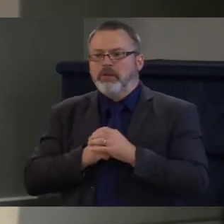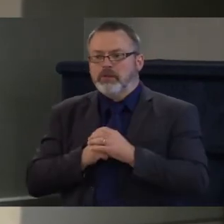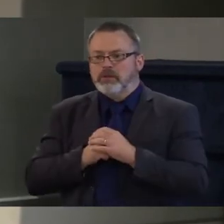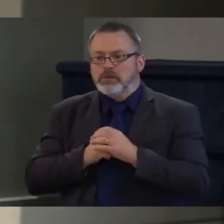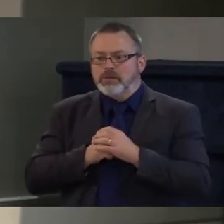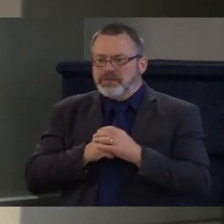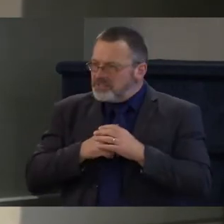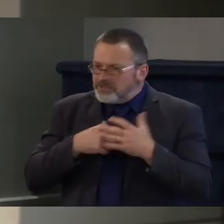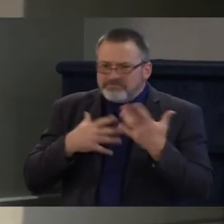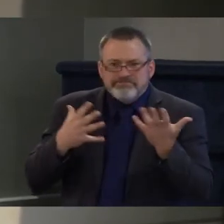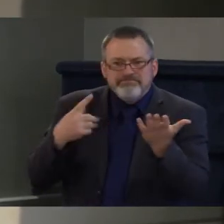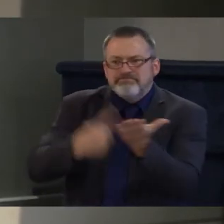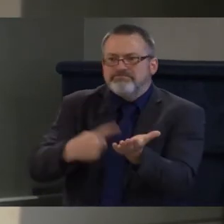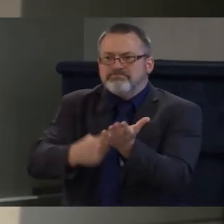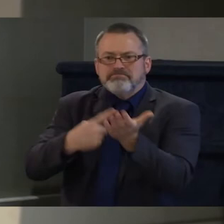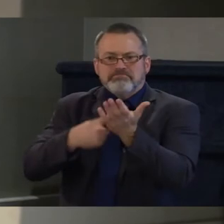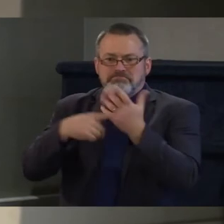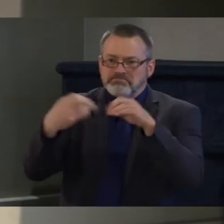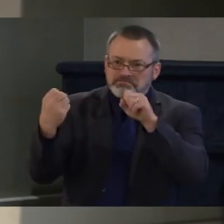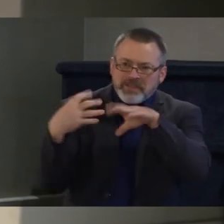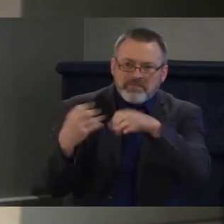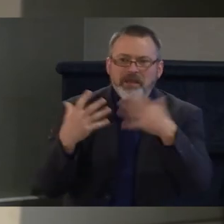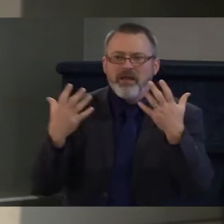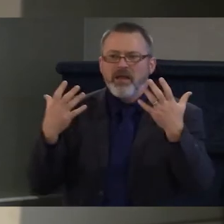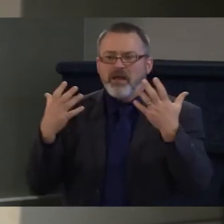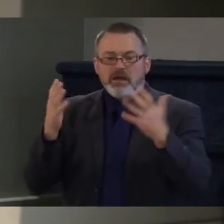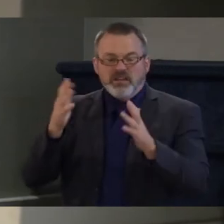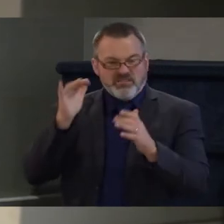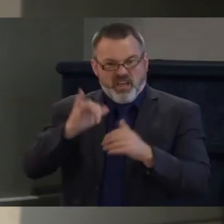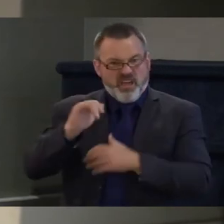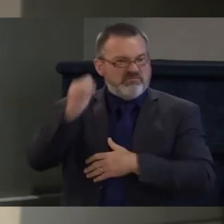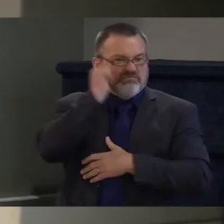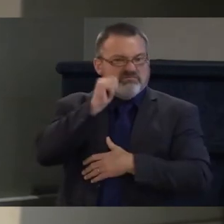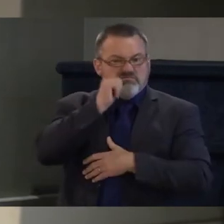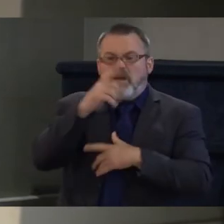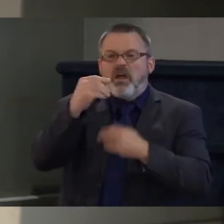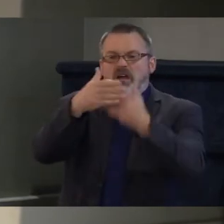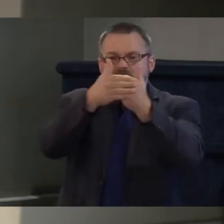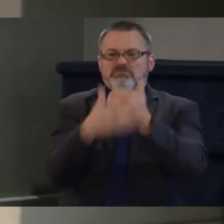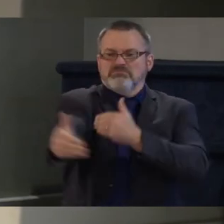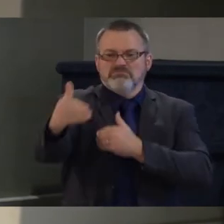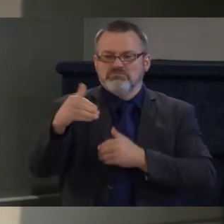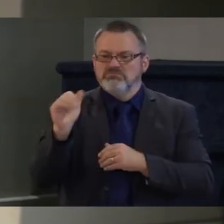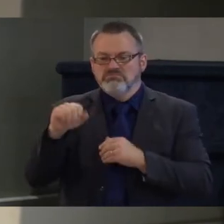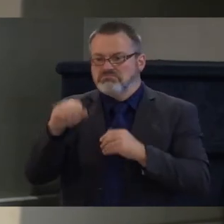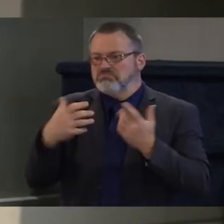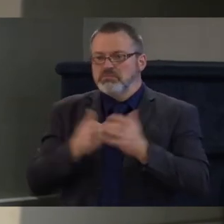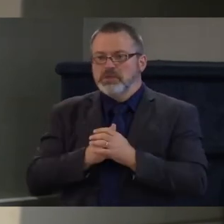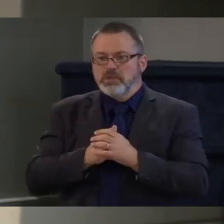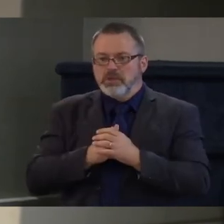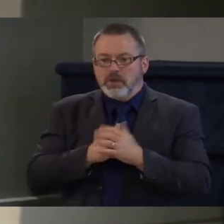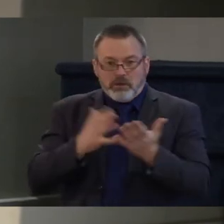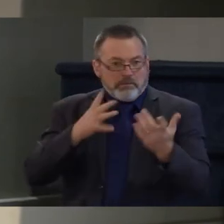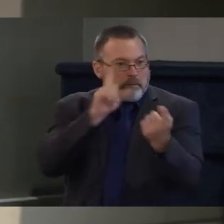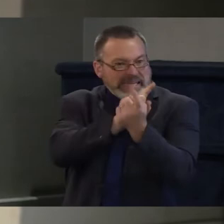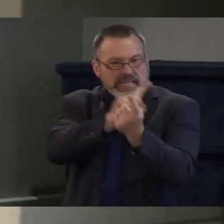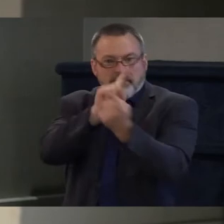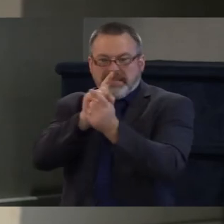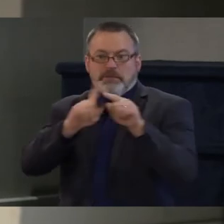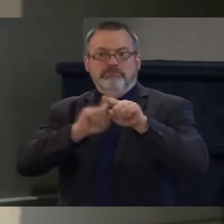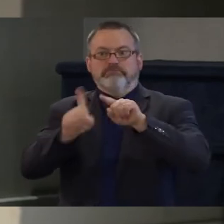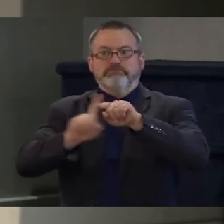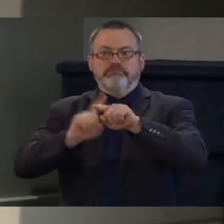in congress i'll do that work every single day showing up meeting you all in our communities